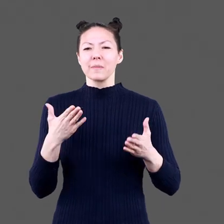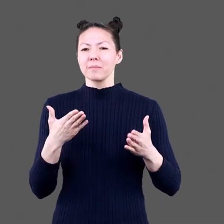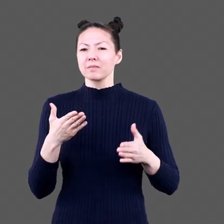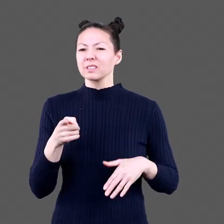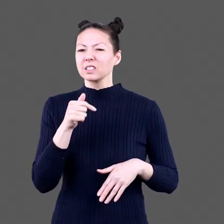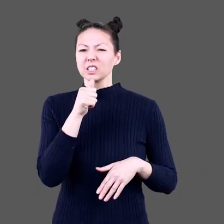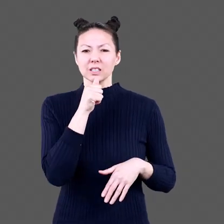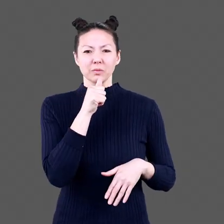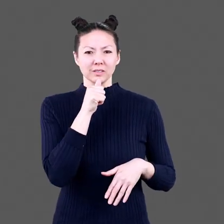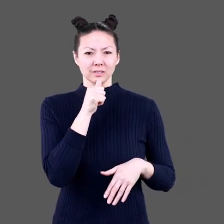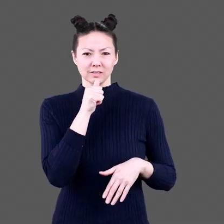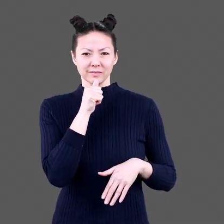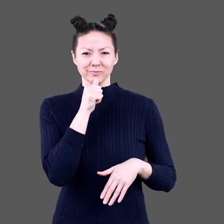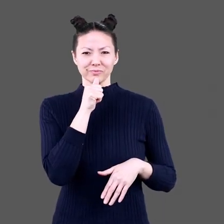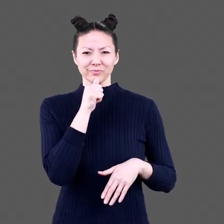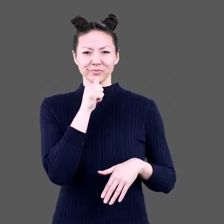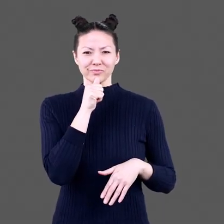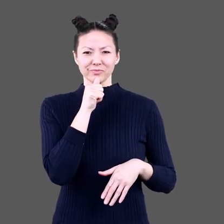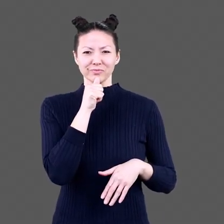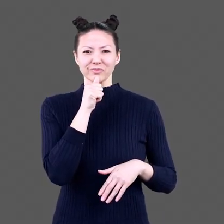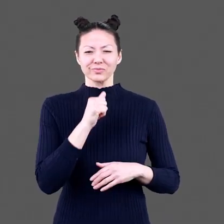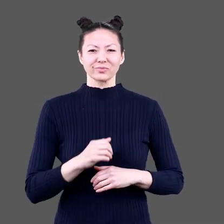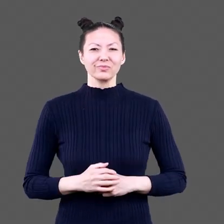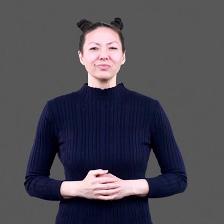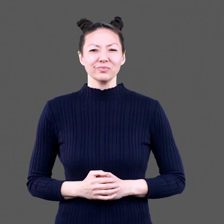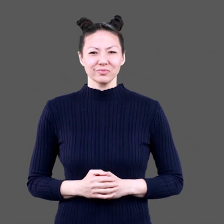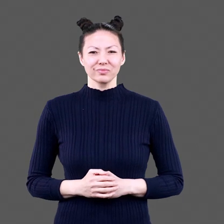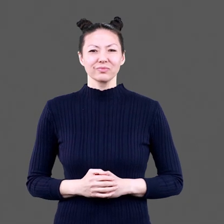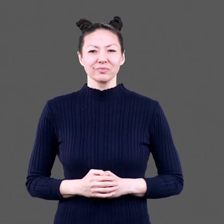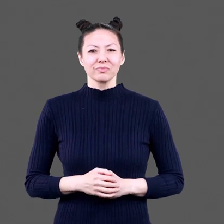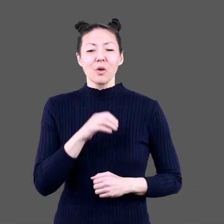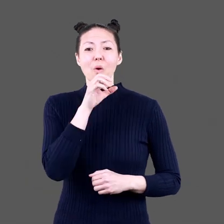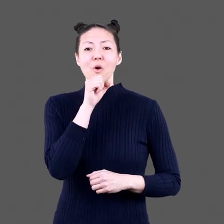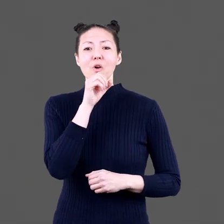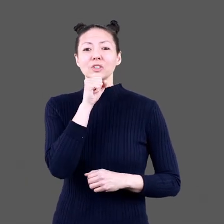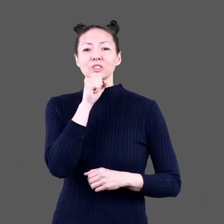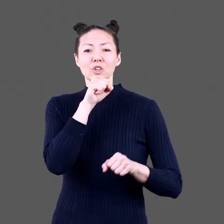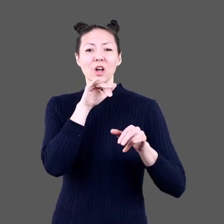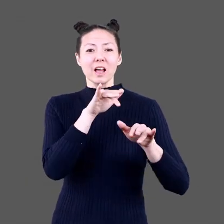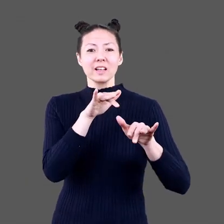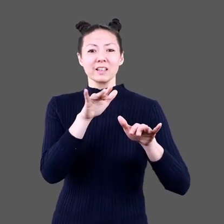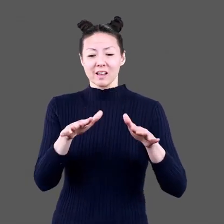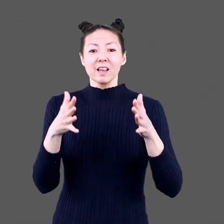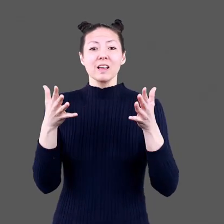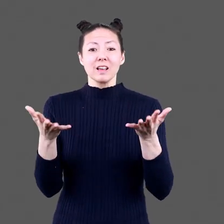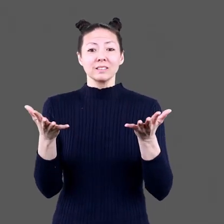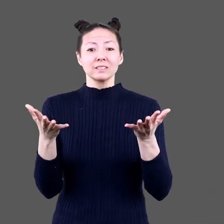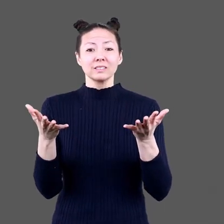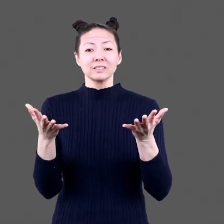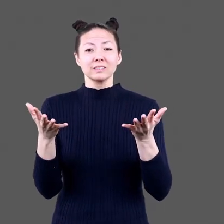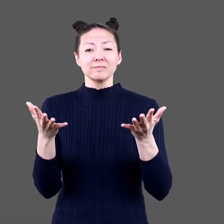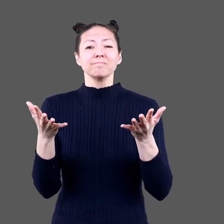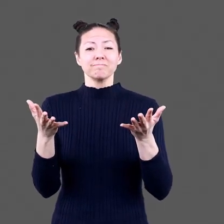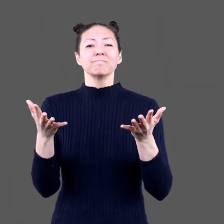Maybe it's a secret An orange dragon's hand stirs